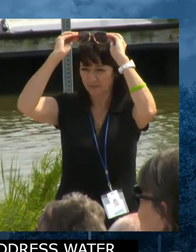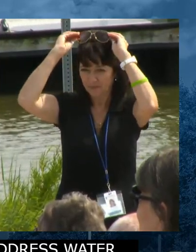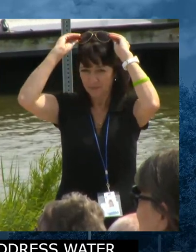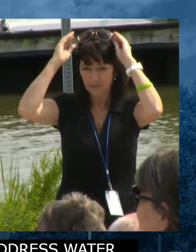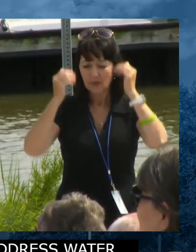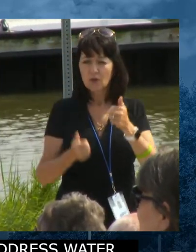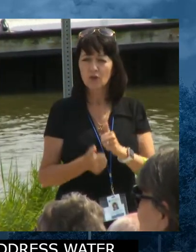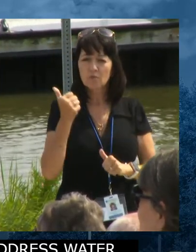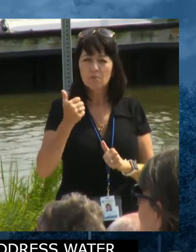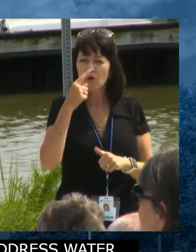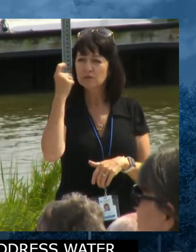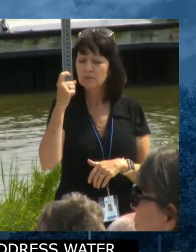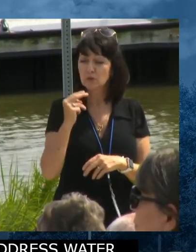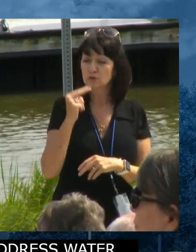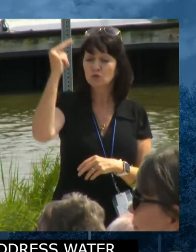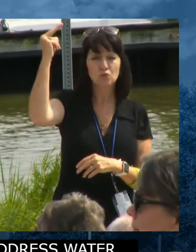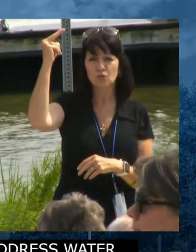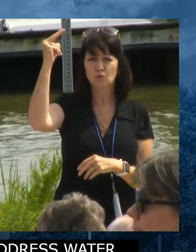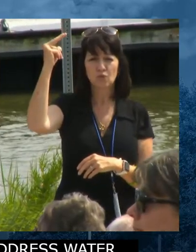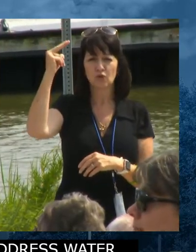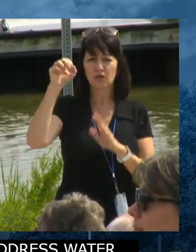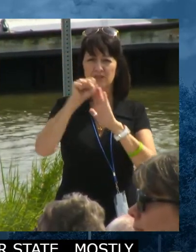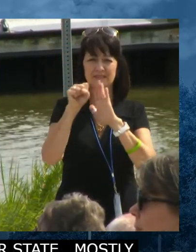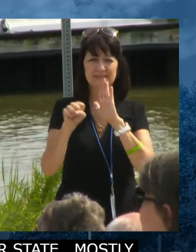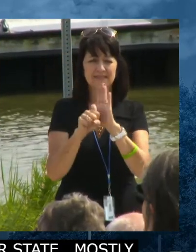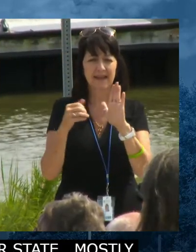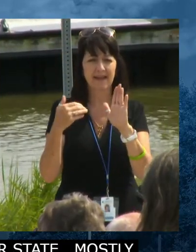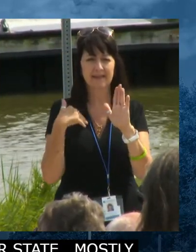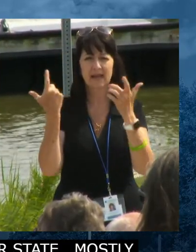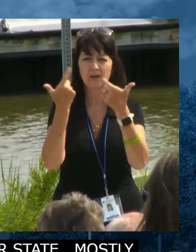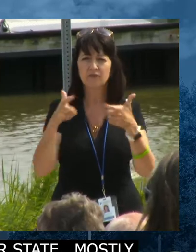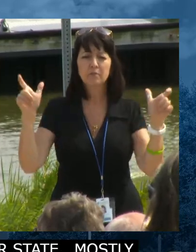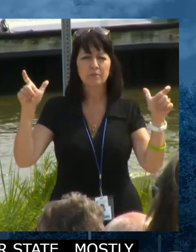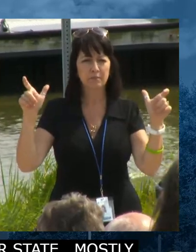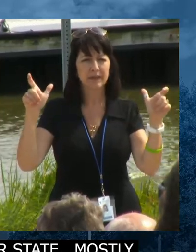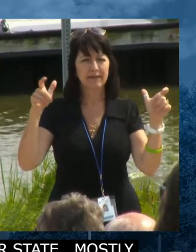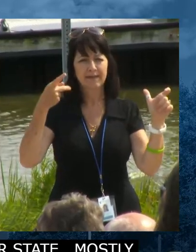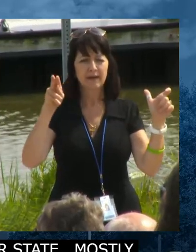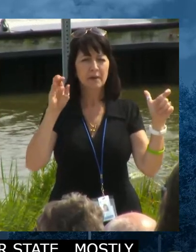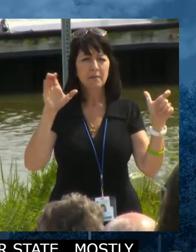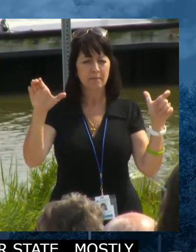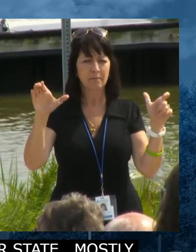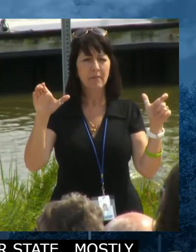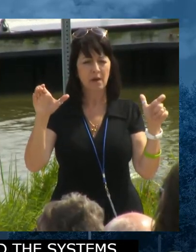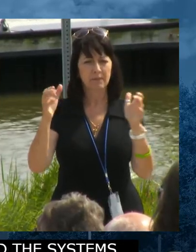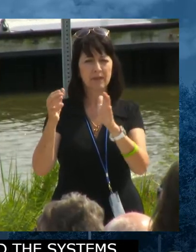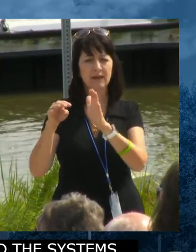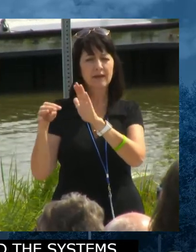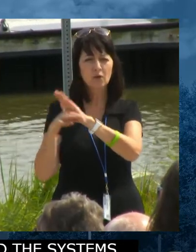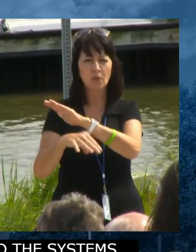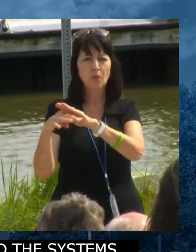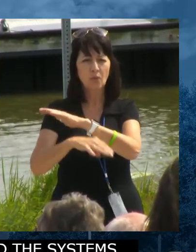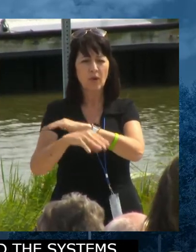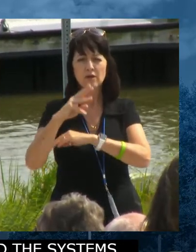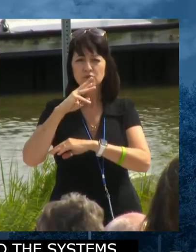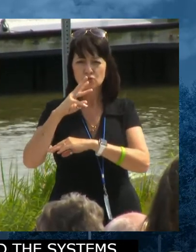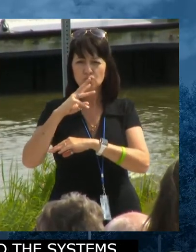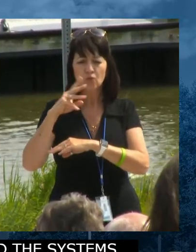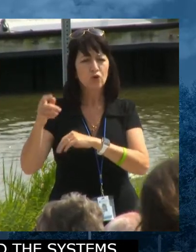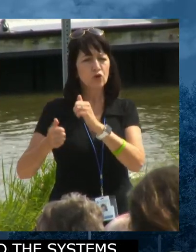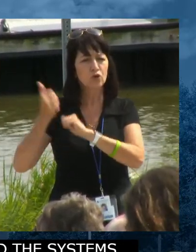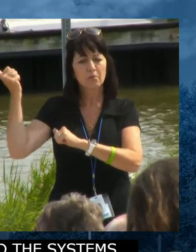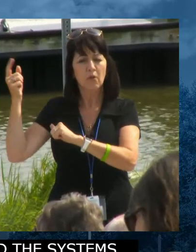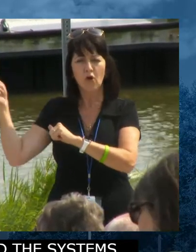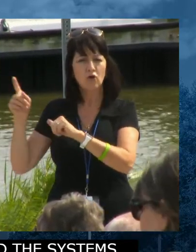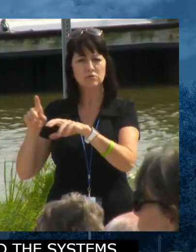part of our state. We have big public wastewater and water systems that were installed mostly with federal funding that was